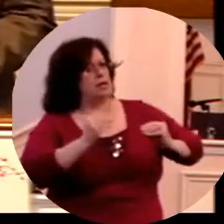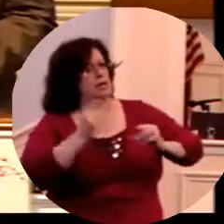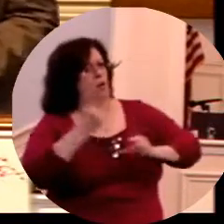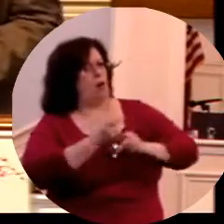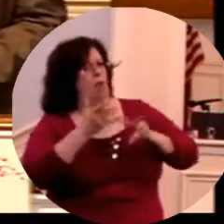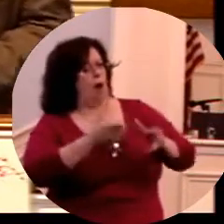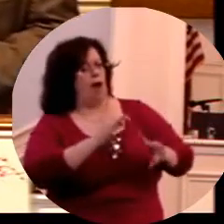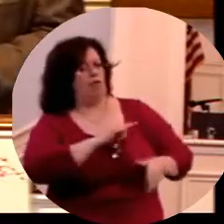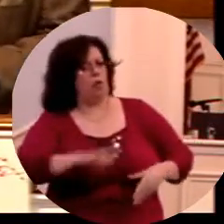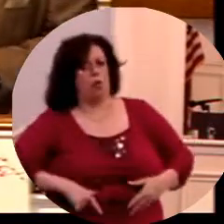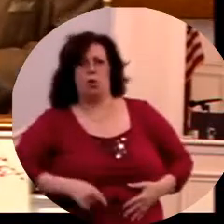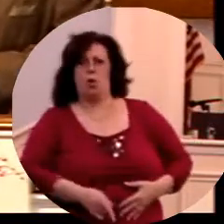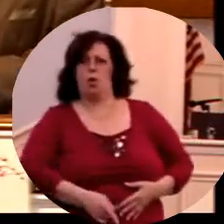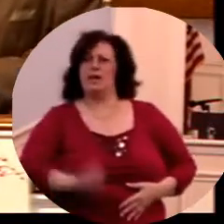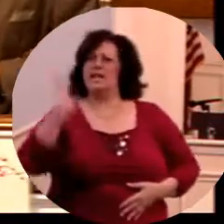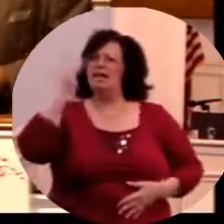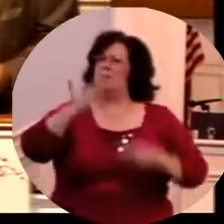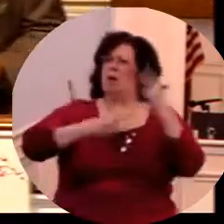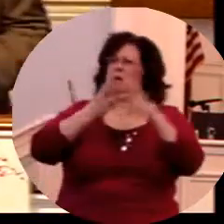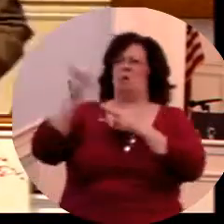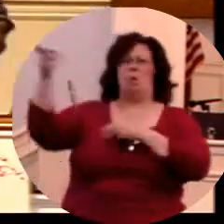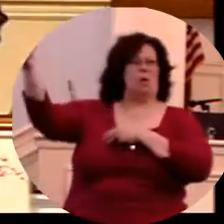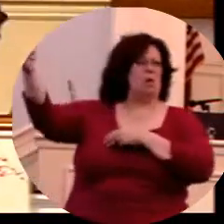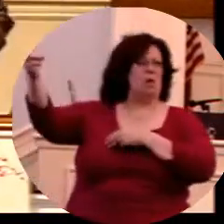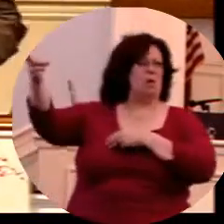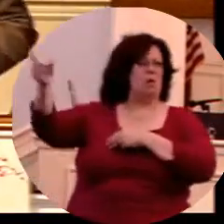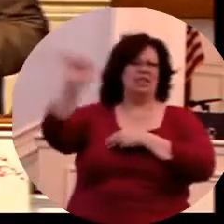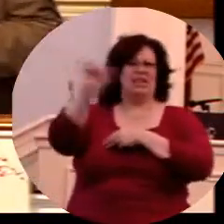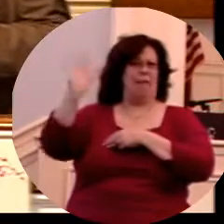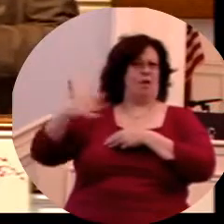Days of Moses were days, it seemed like the world